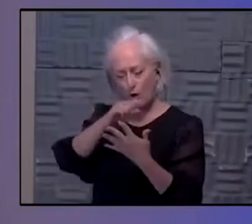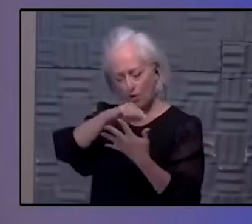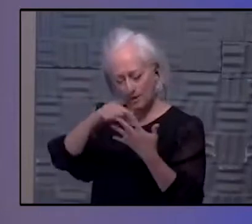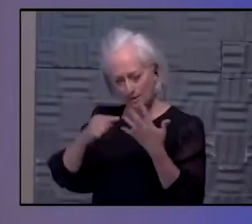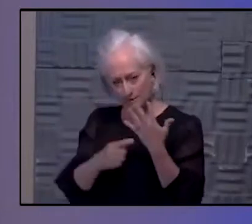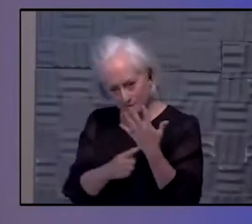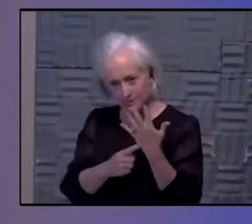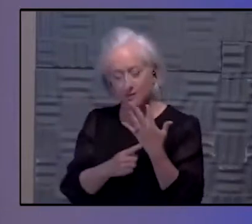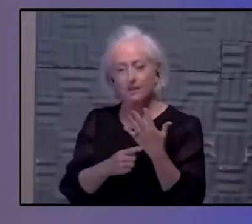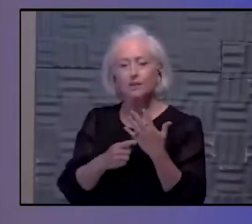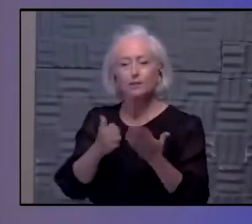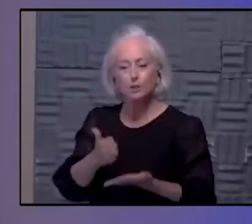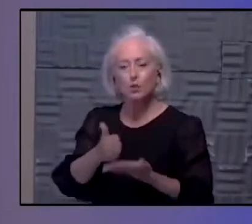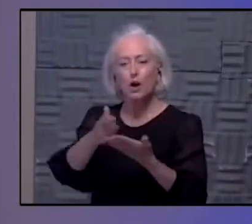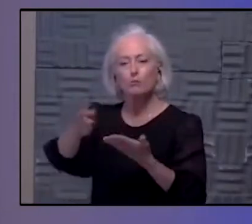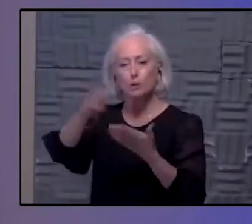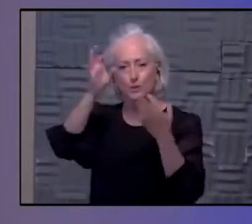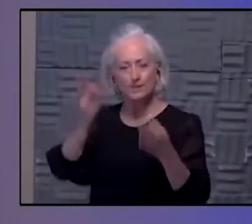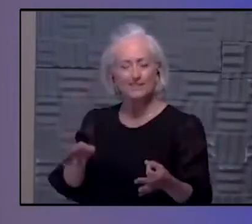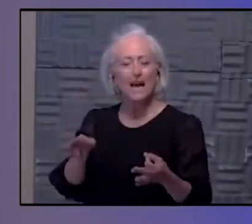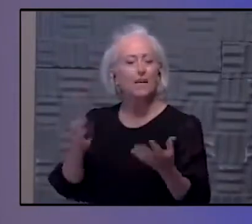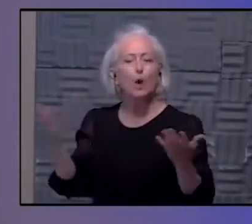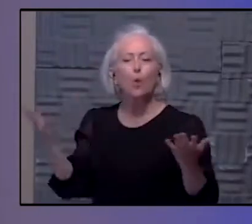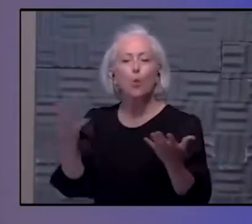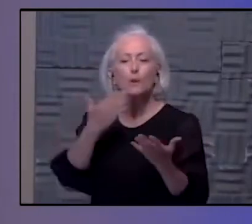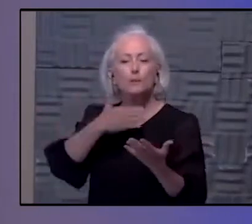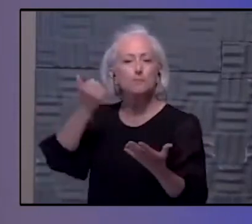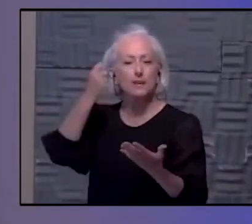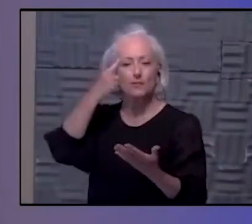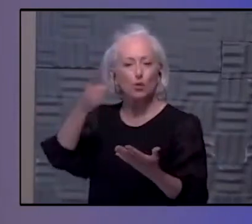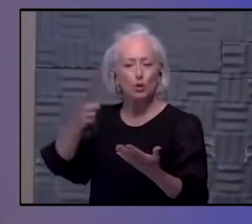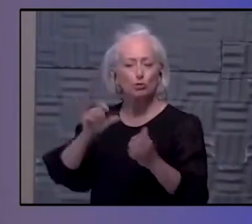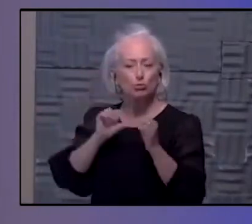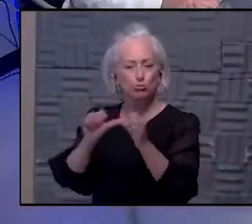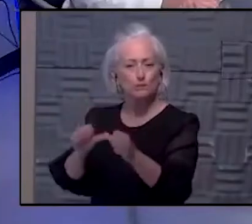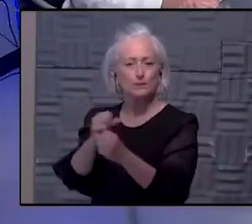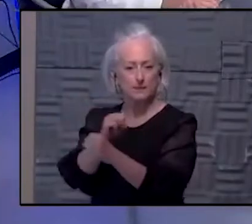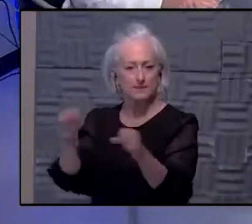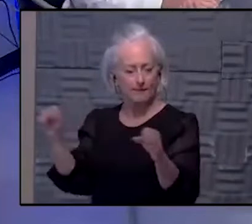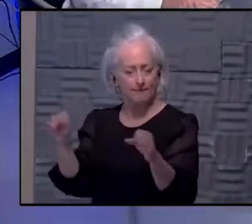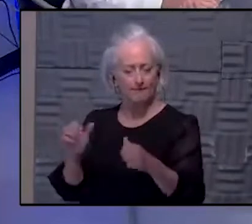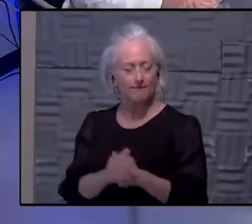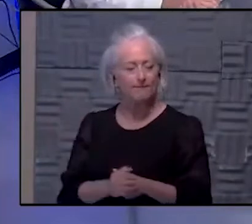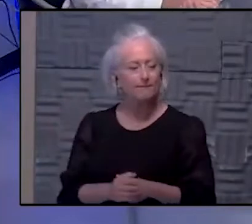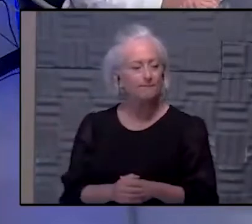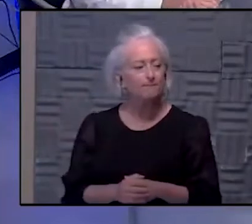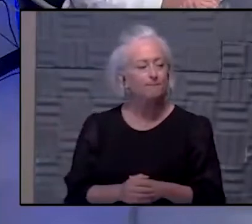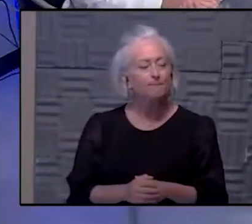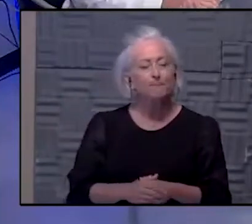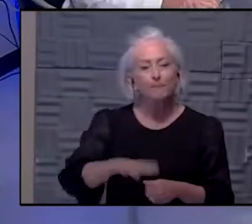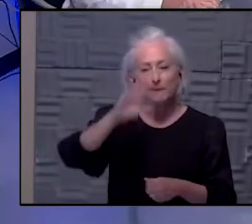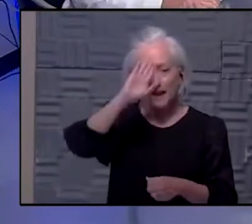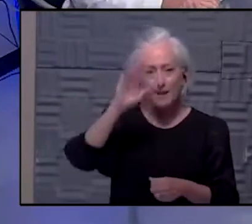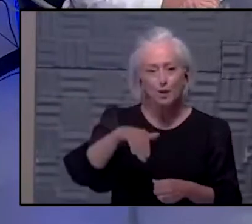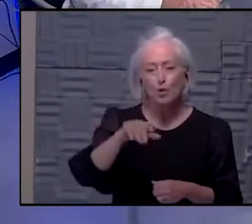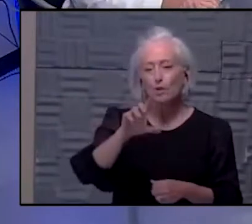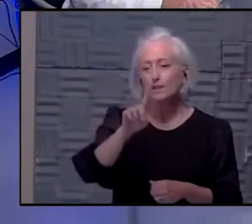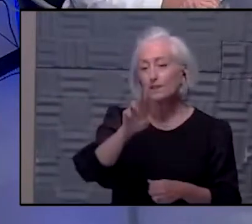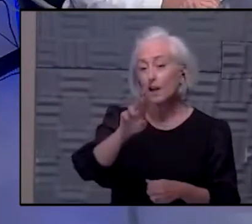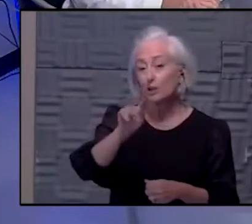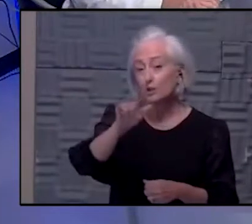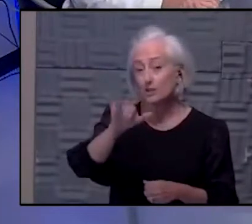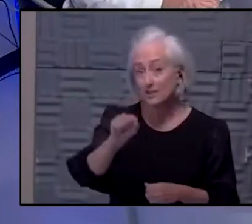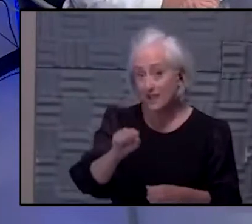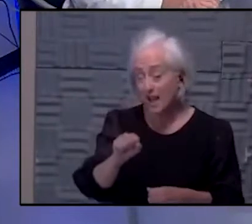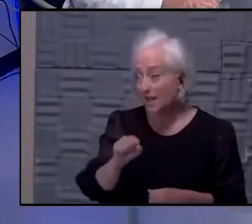your decisions about what you need to do to be safe. OK, and I know that, Dr. Seitz, do you still have a